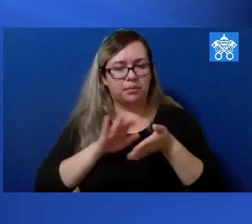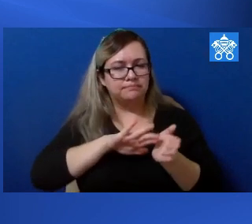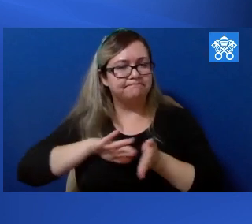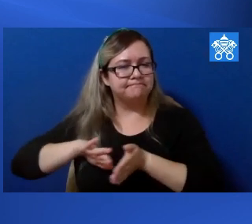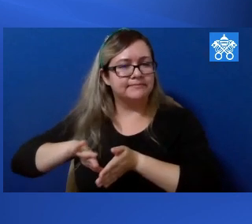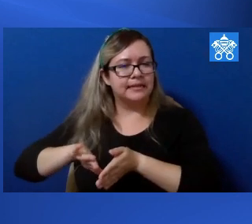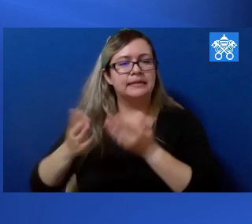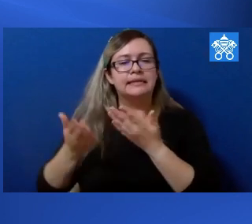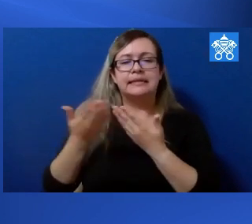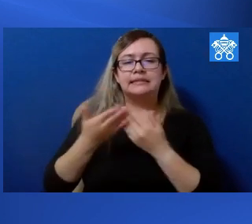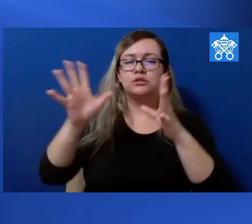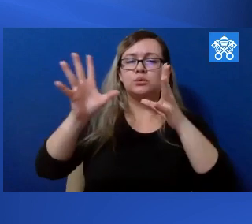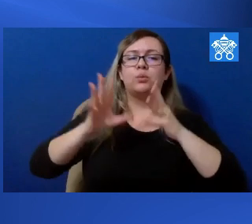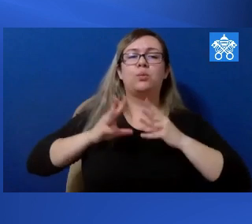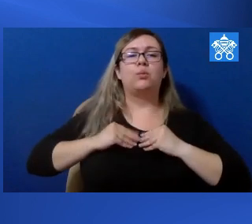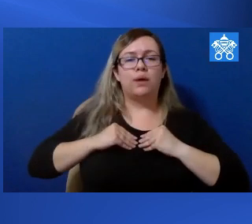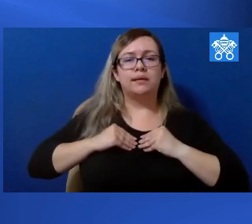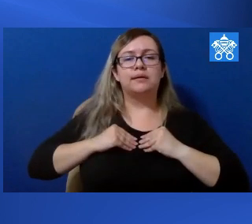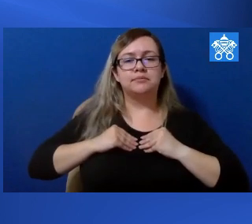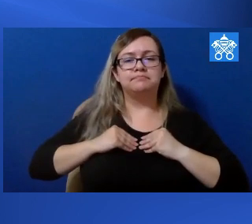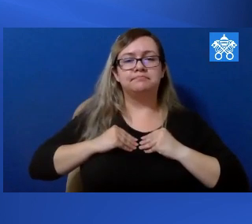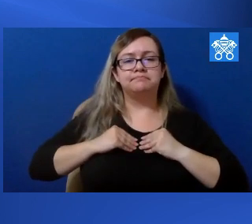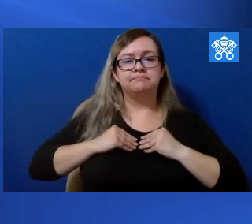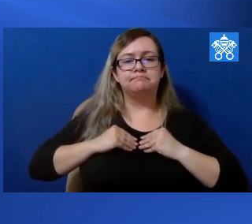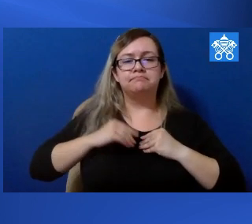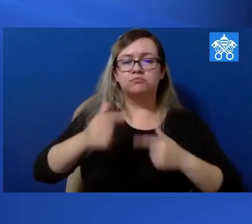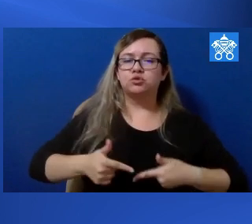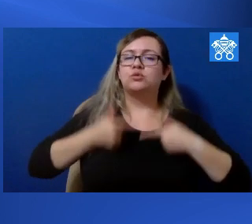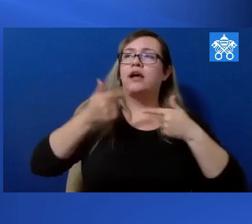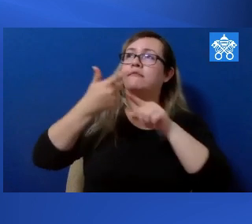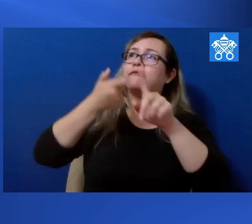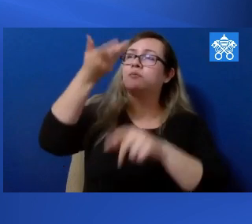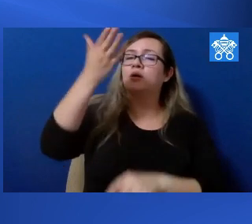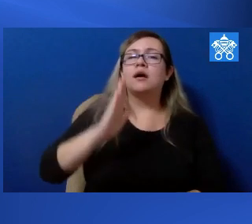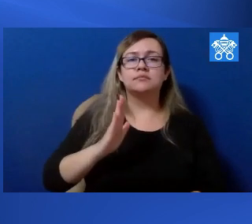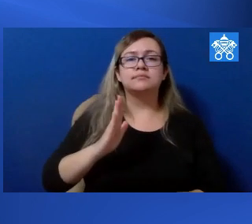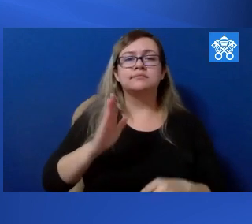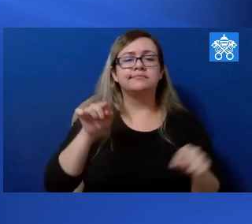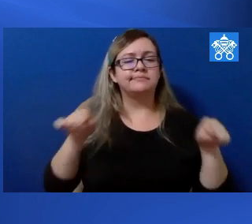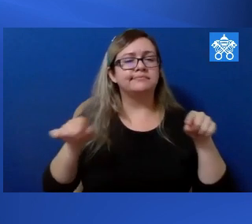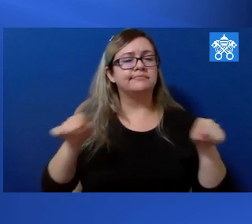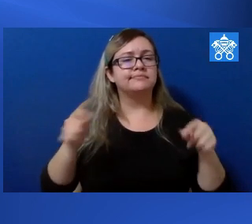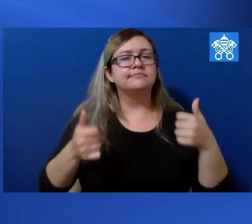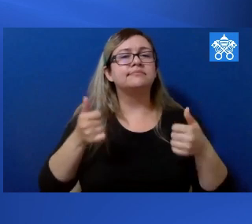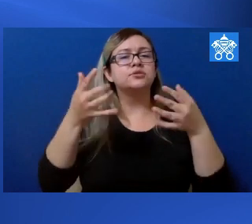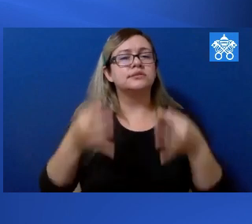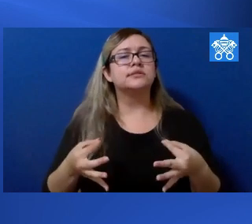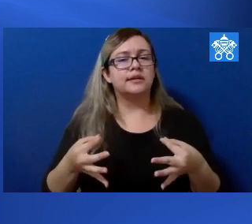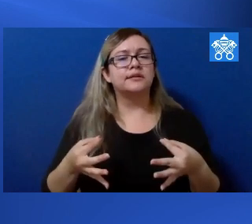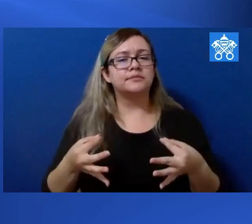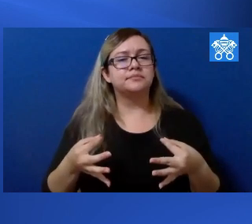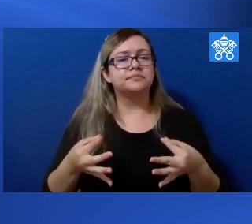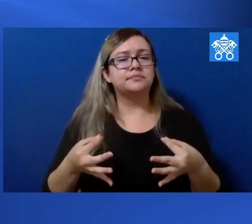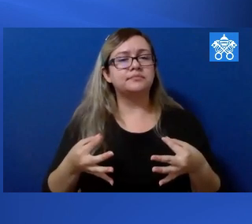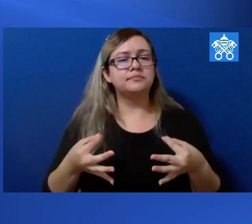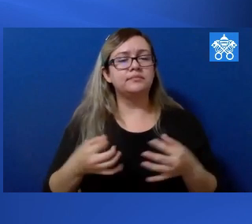but which makes us able to welcome the true life that comes from God? Which side are we on? May